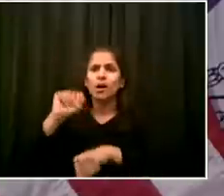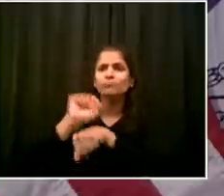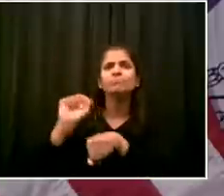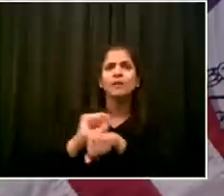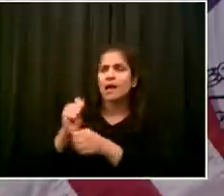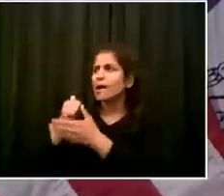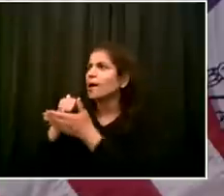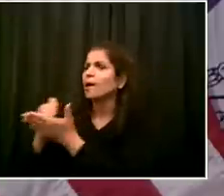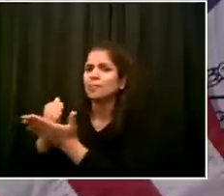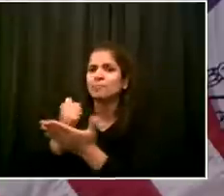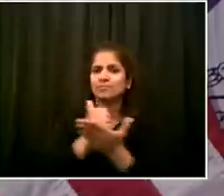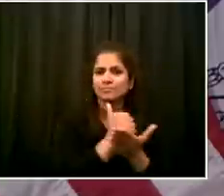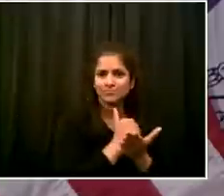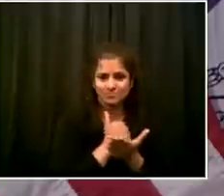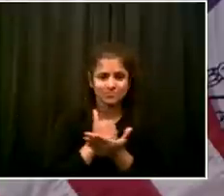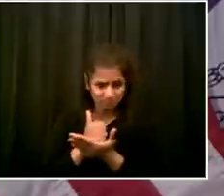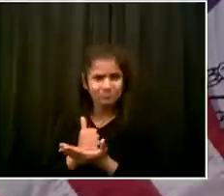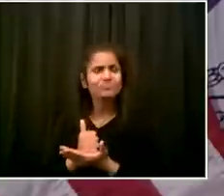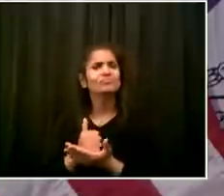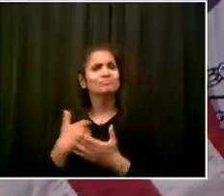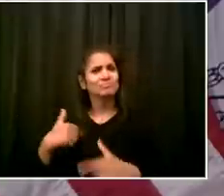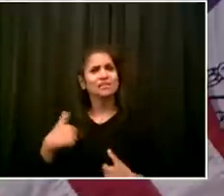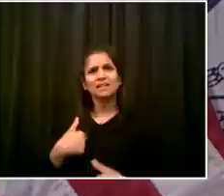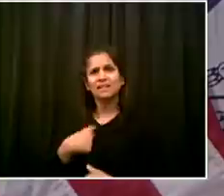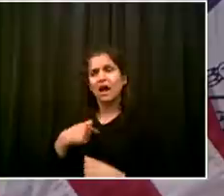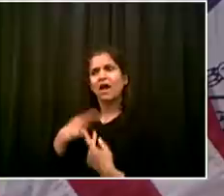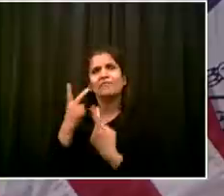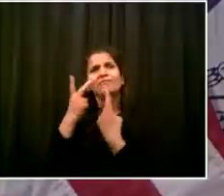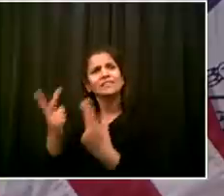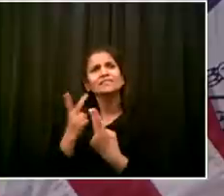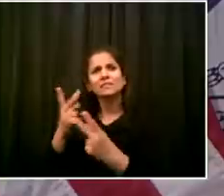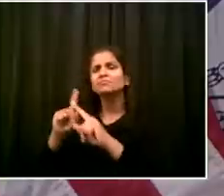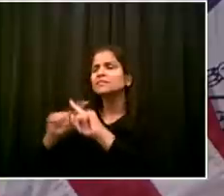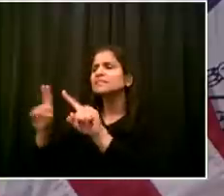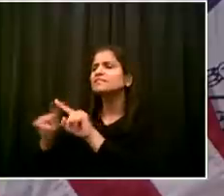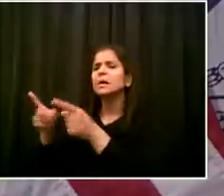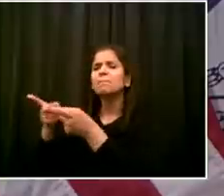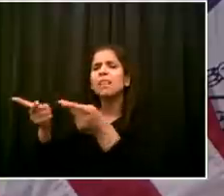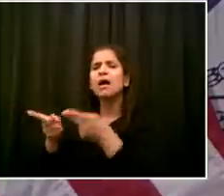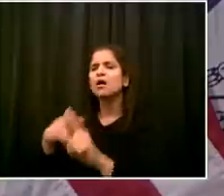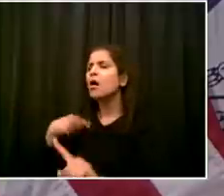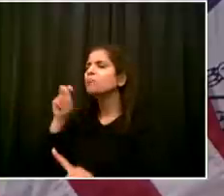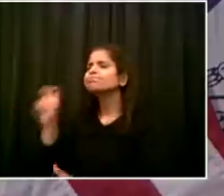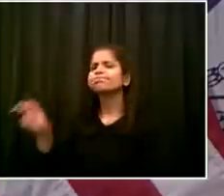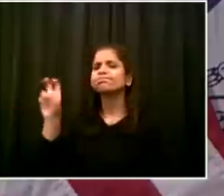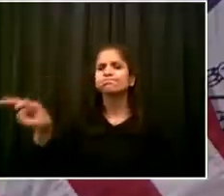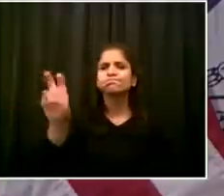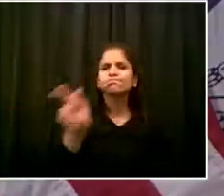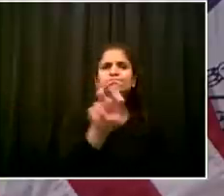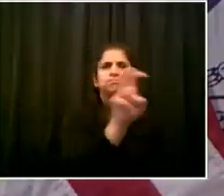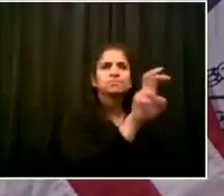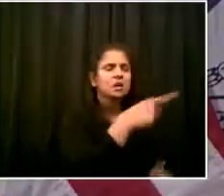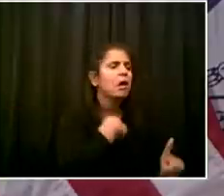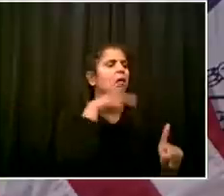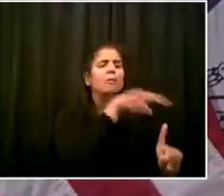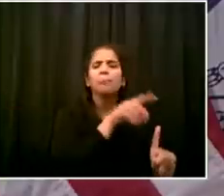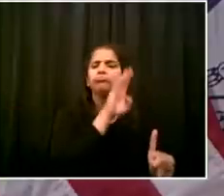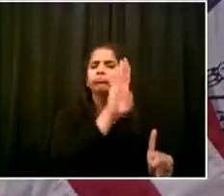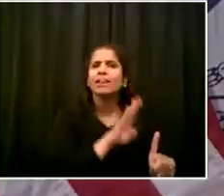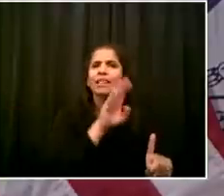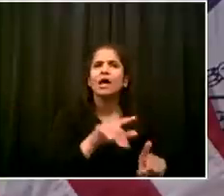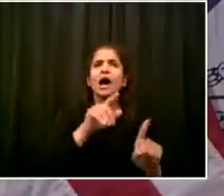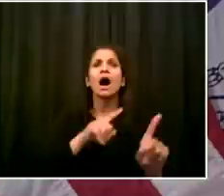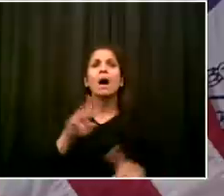Brooklyn, amazing work that that group does in the community. And the folks that I met with of and by and for their own